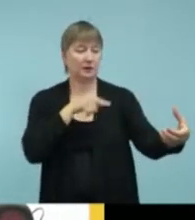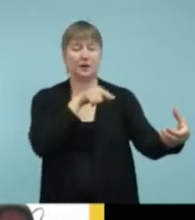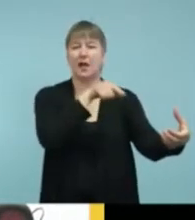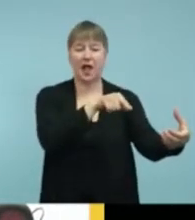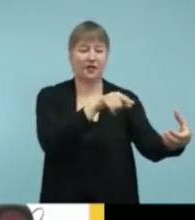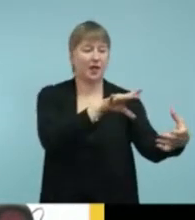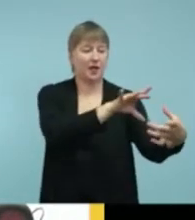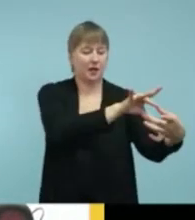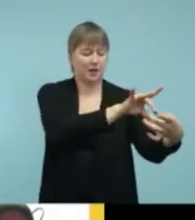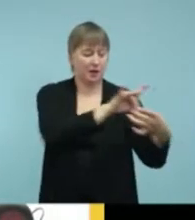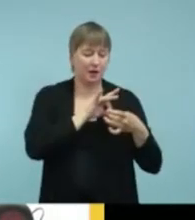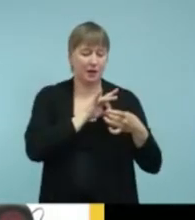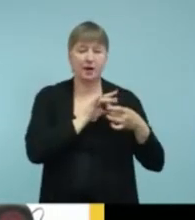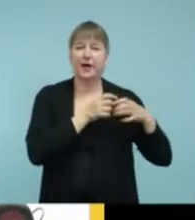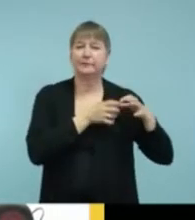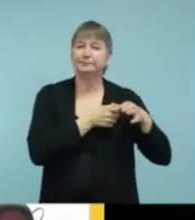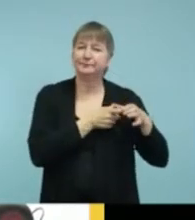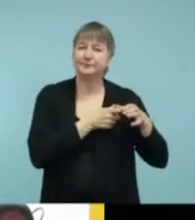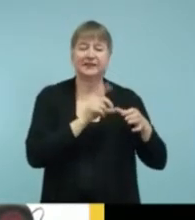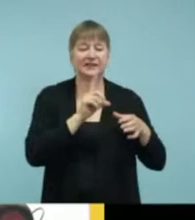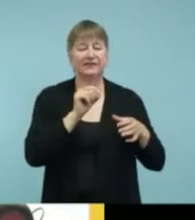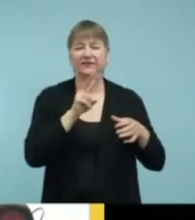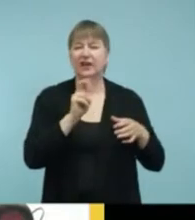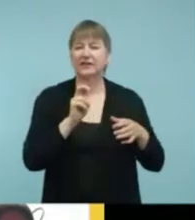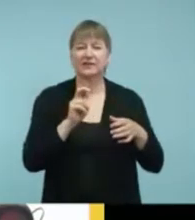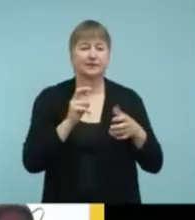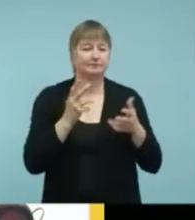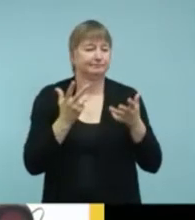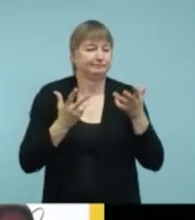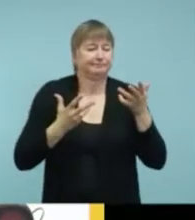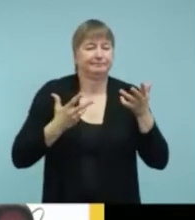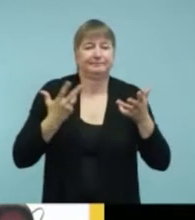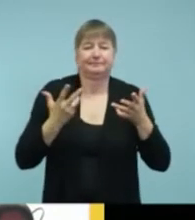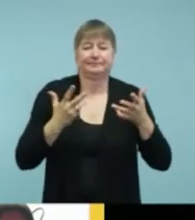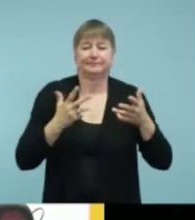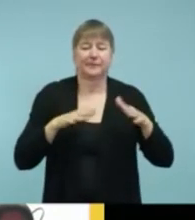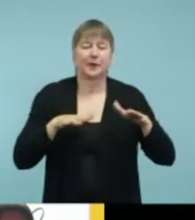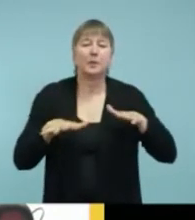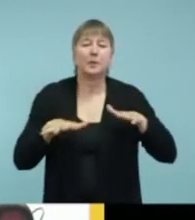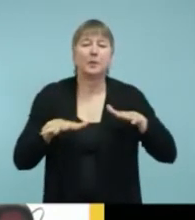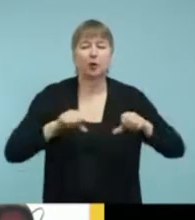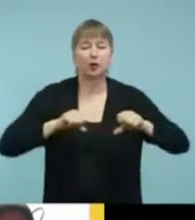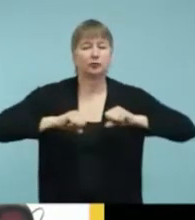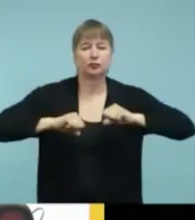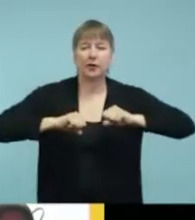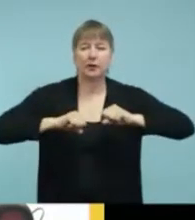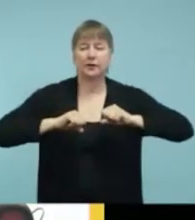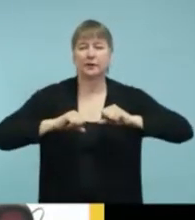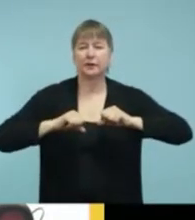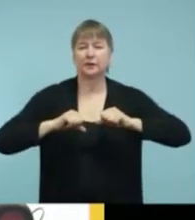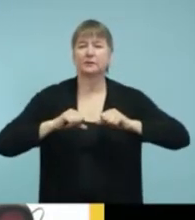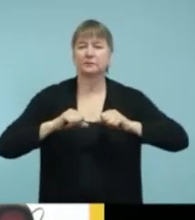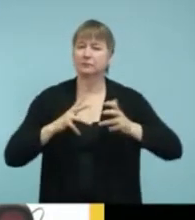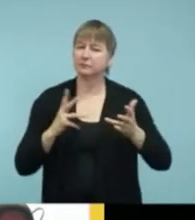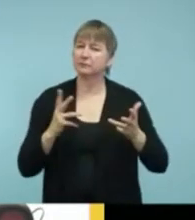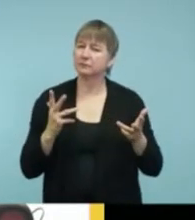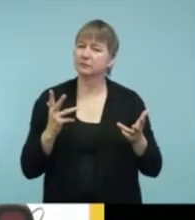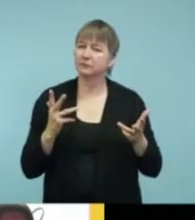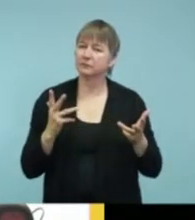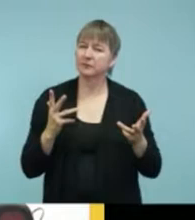that will have some kind of pillow vibrator or bed shaker kind of attachment. So